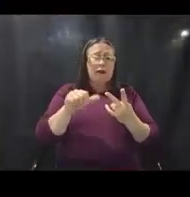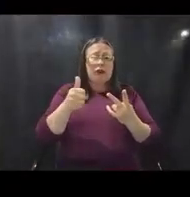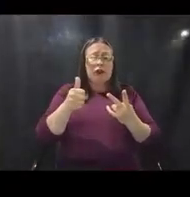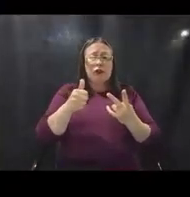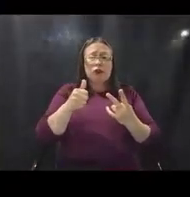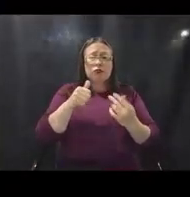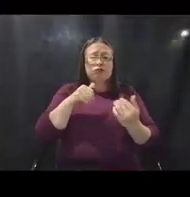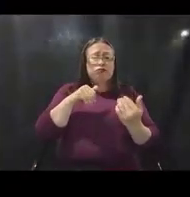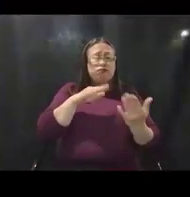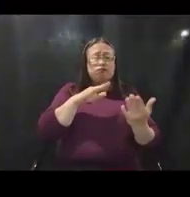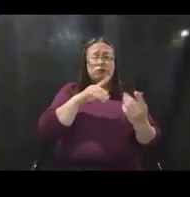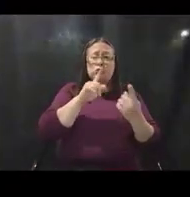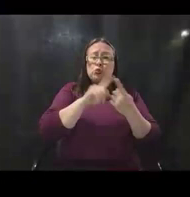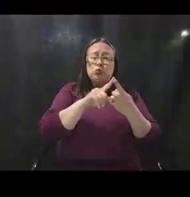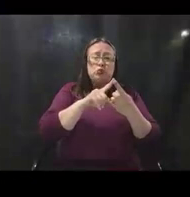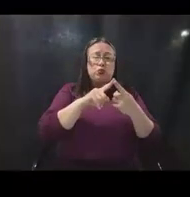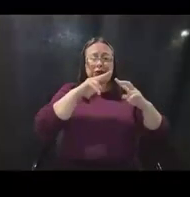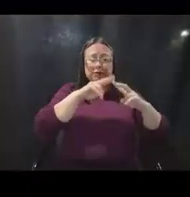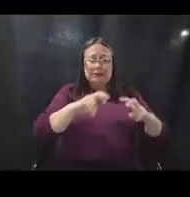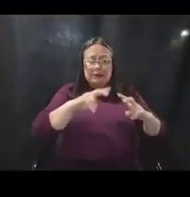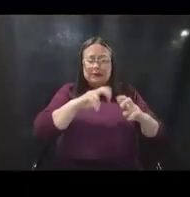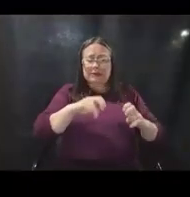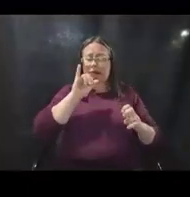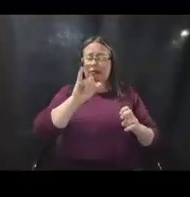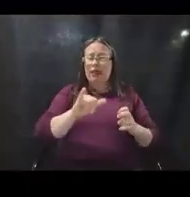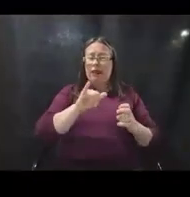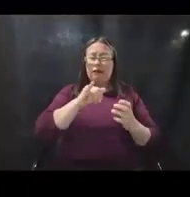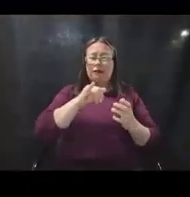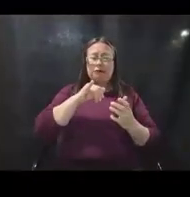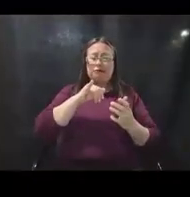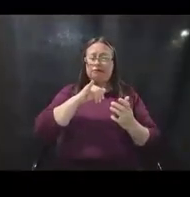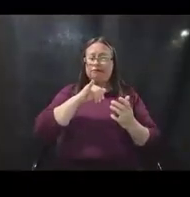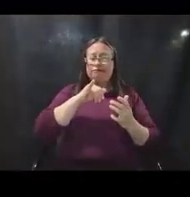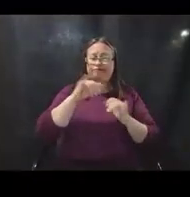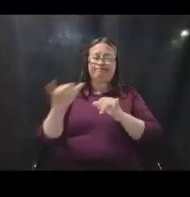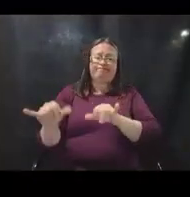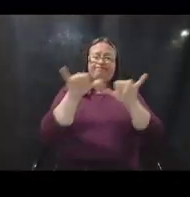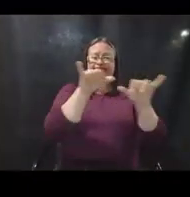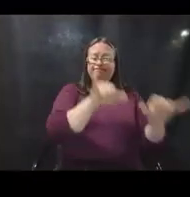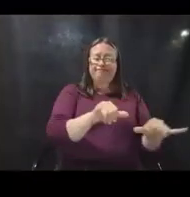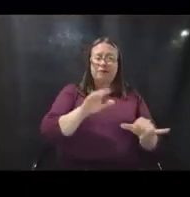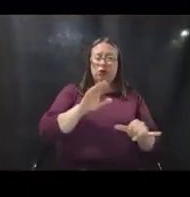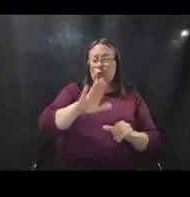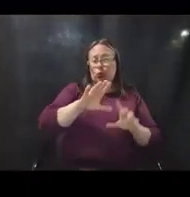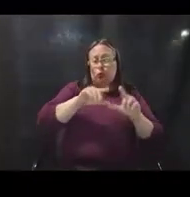assess the particular aspects that affect your entity.